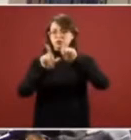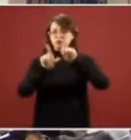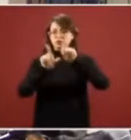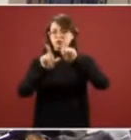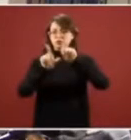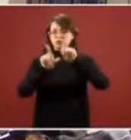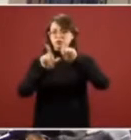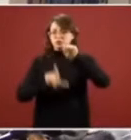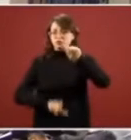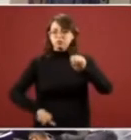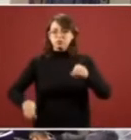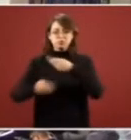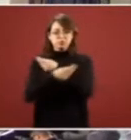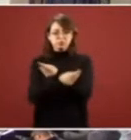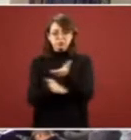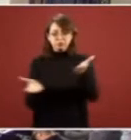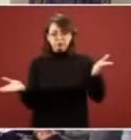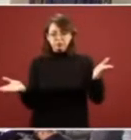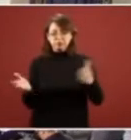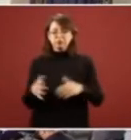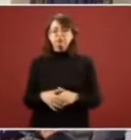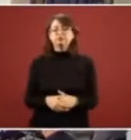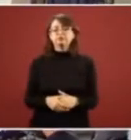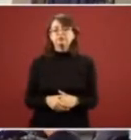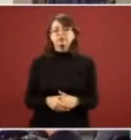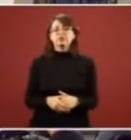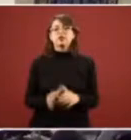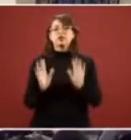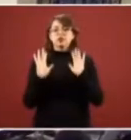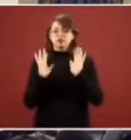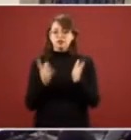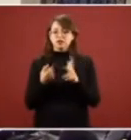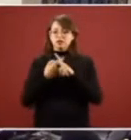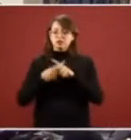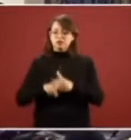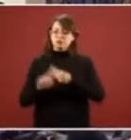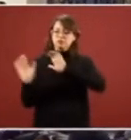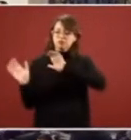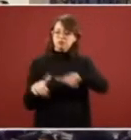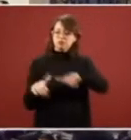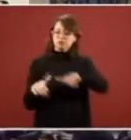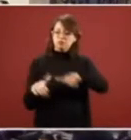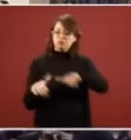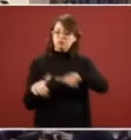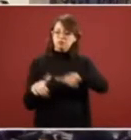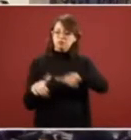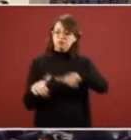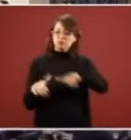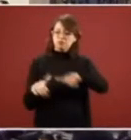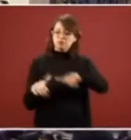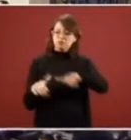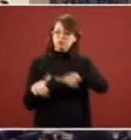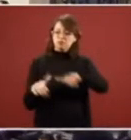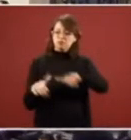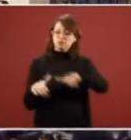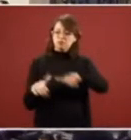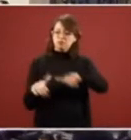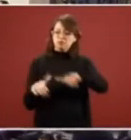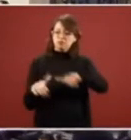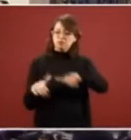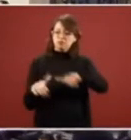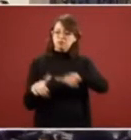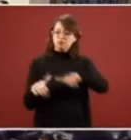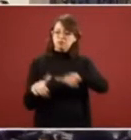being distributed ya se están contratando más médicos and we are now contracting